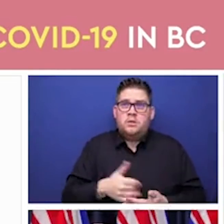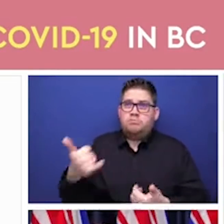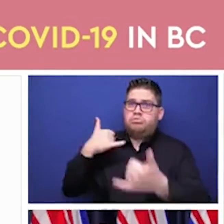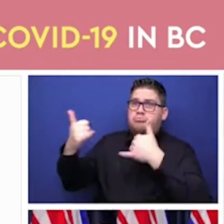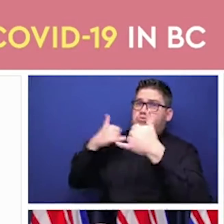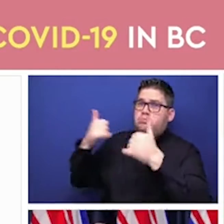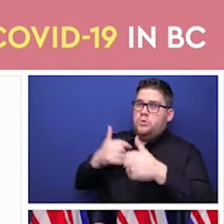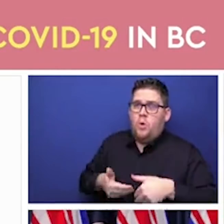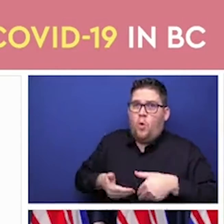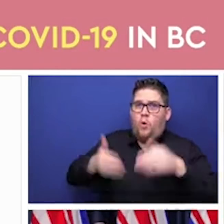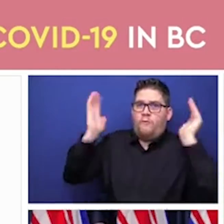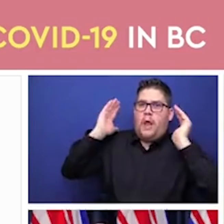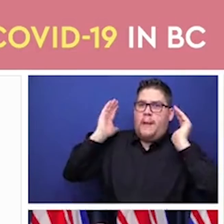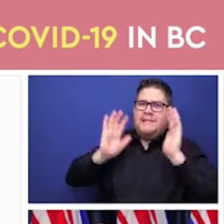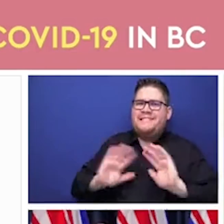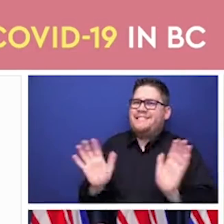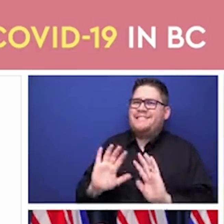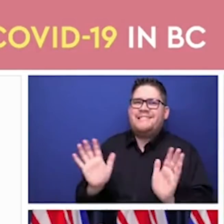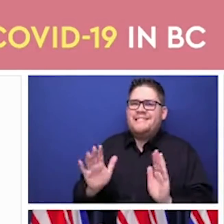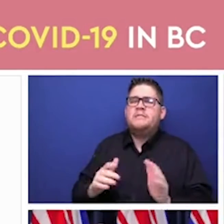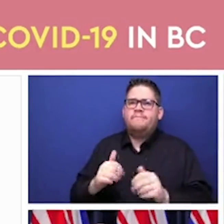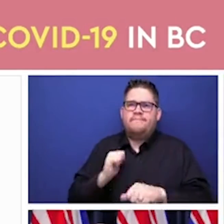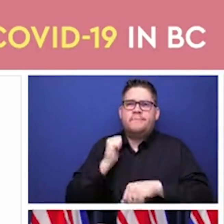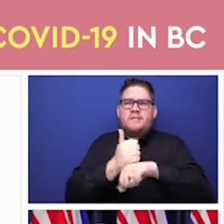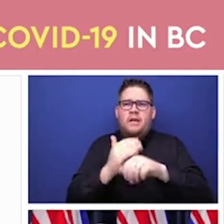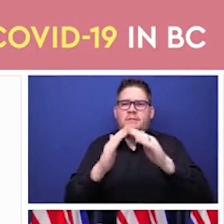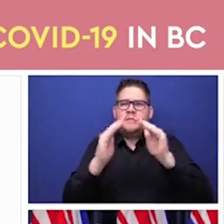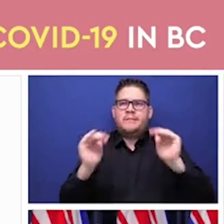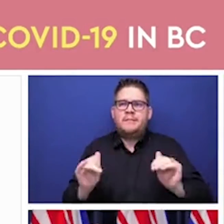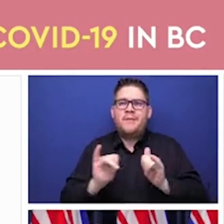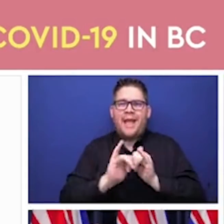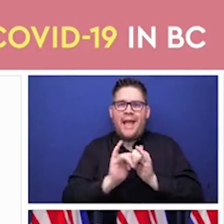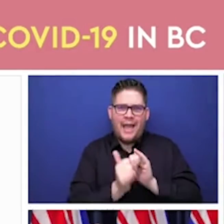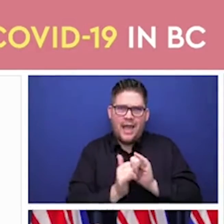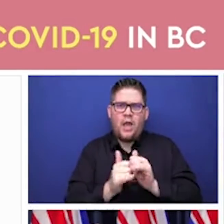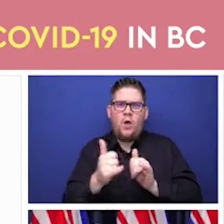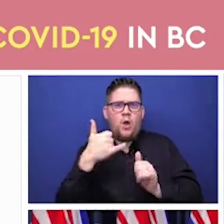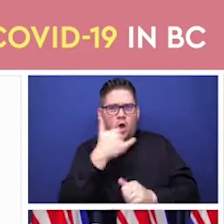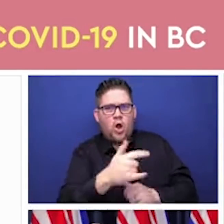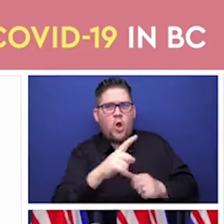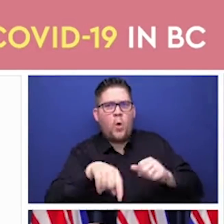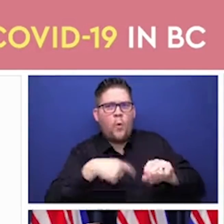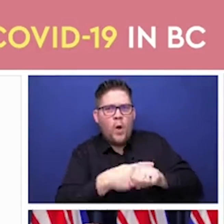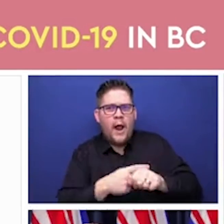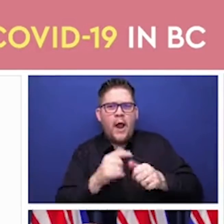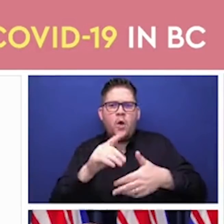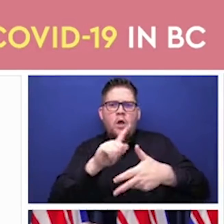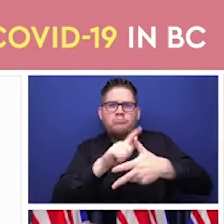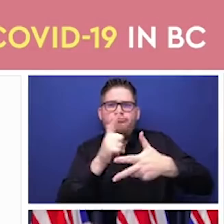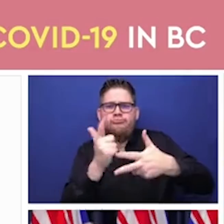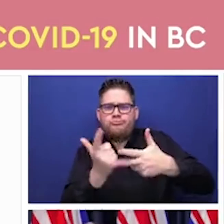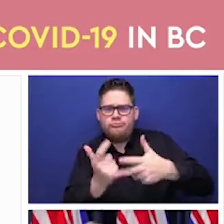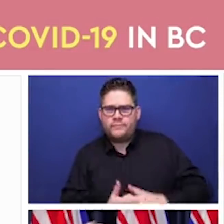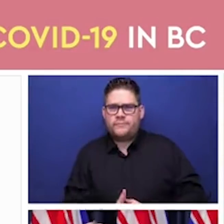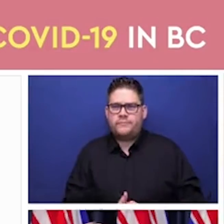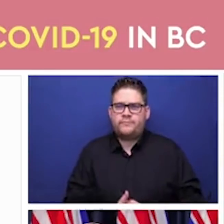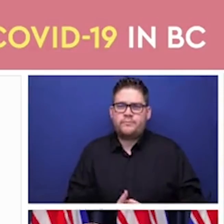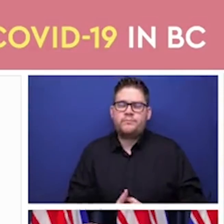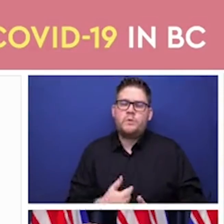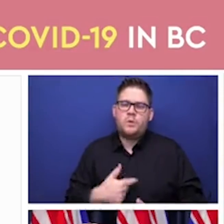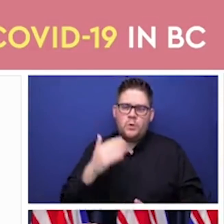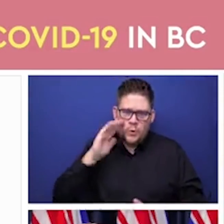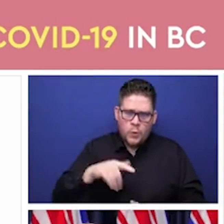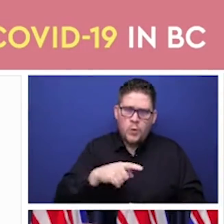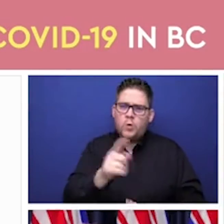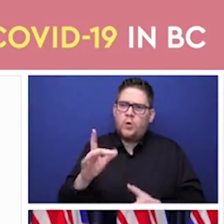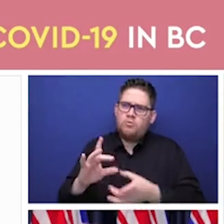is going to want to cooperate so that we can get our elders in the community vaccinated. And there are some communities where they're so small